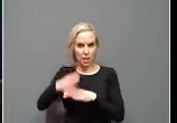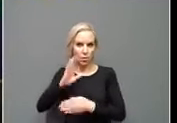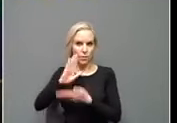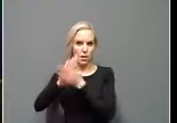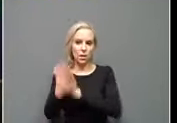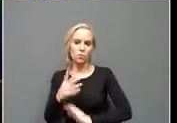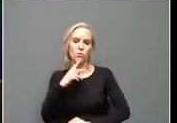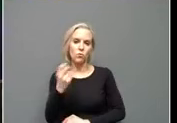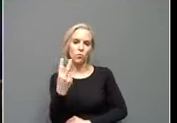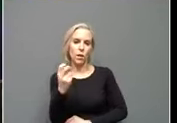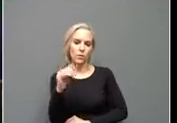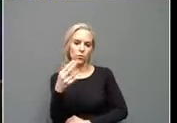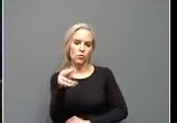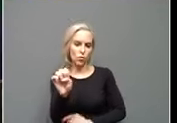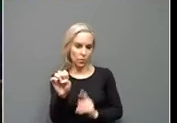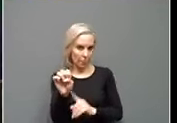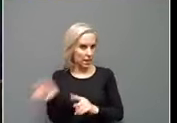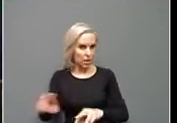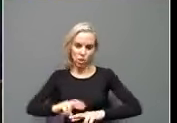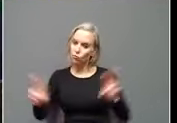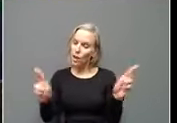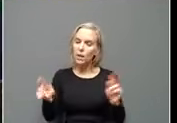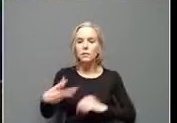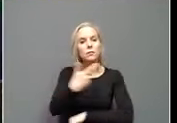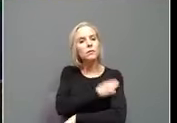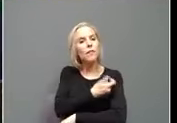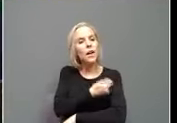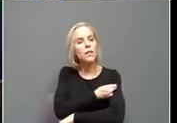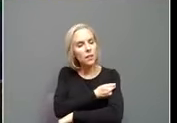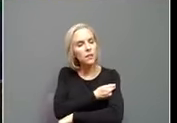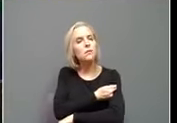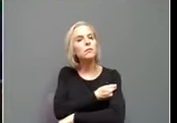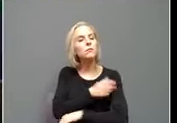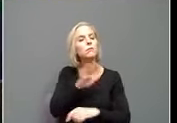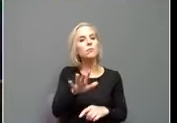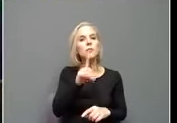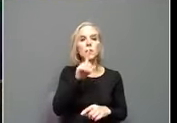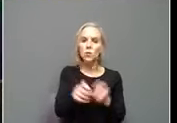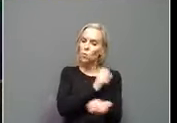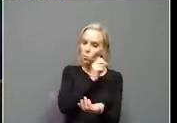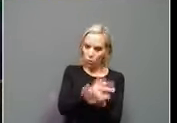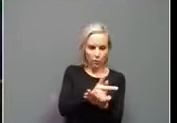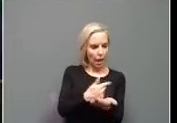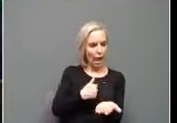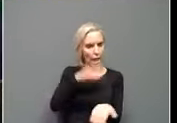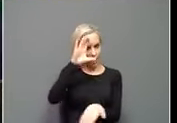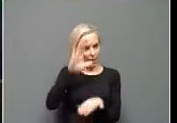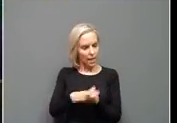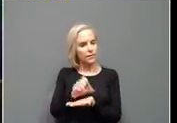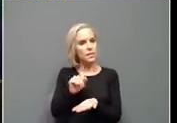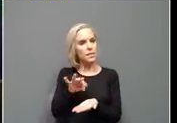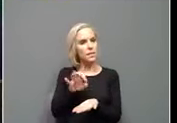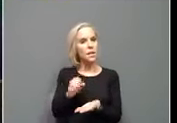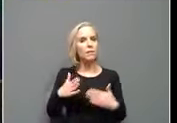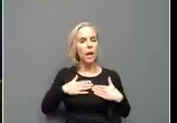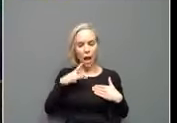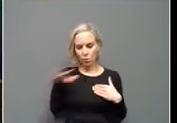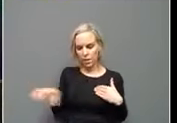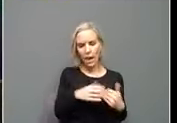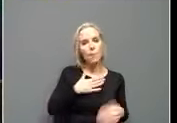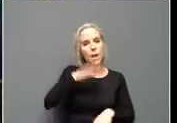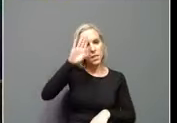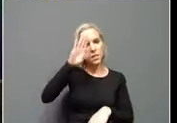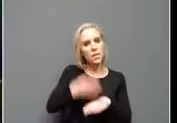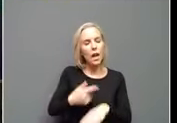in June and he's ready to get vaccinated. And as long as it is approved, I believe it's safe. I'll take my son and I would never